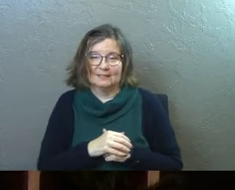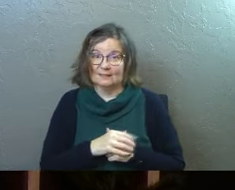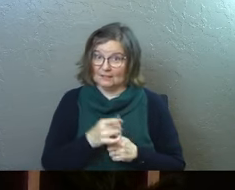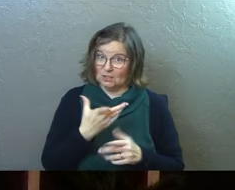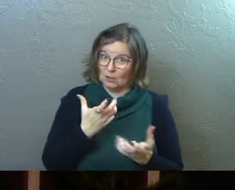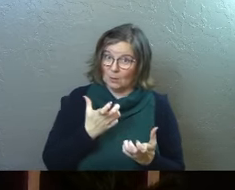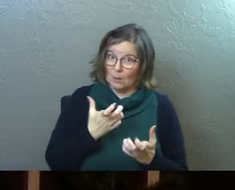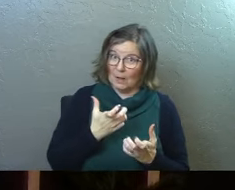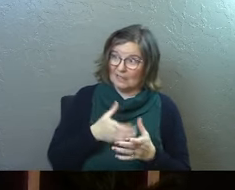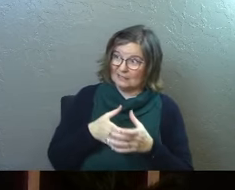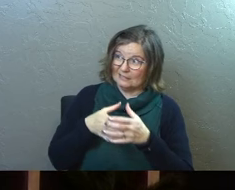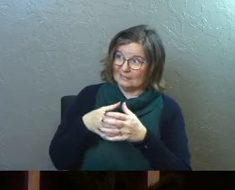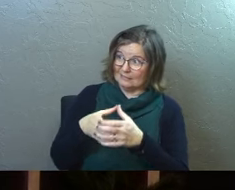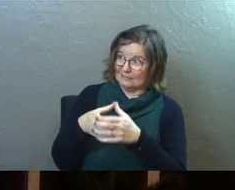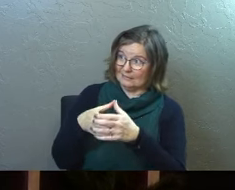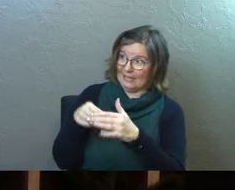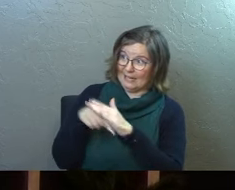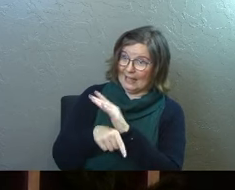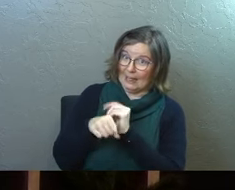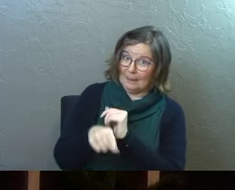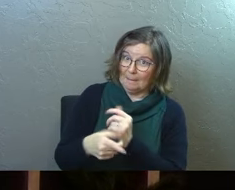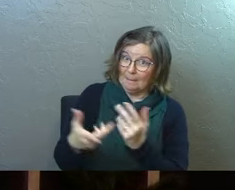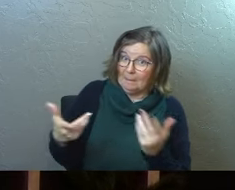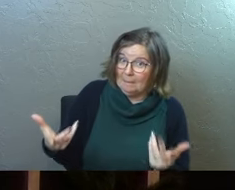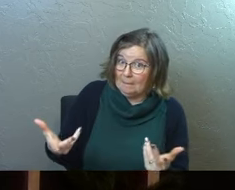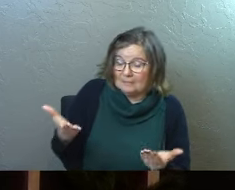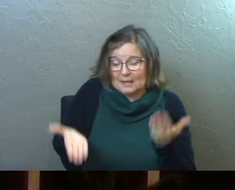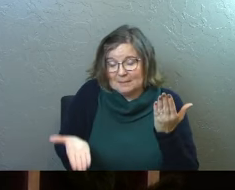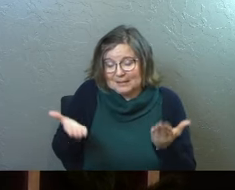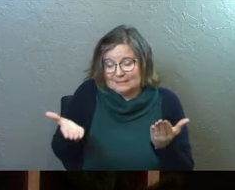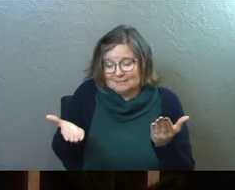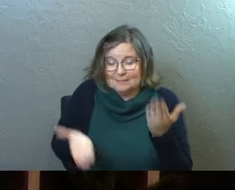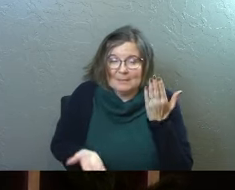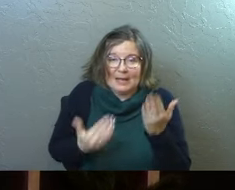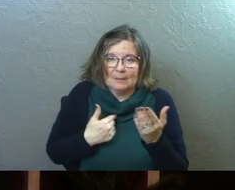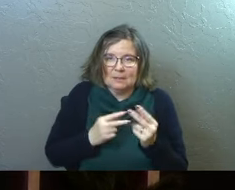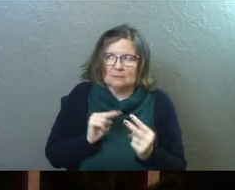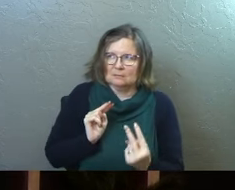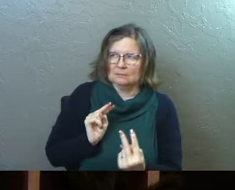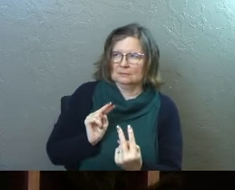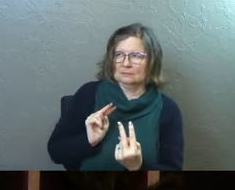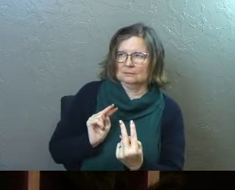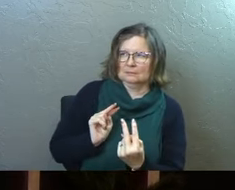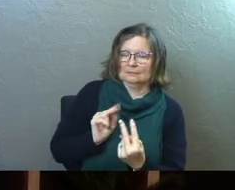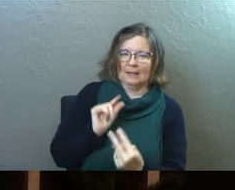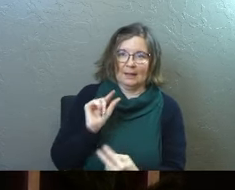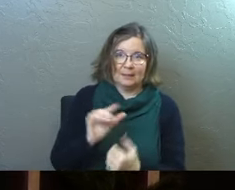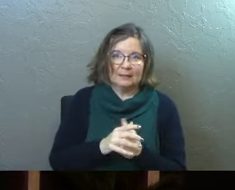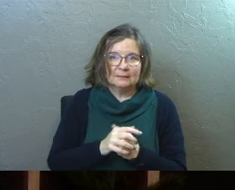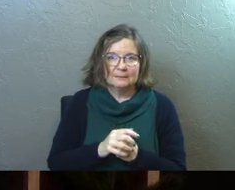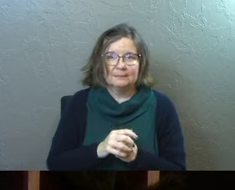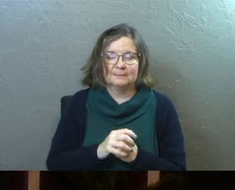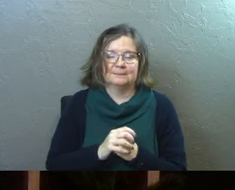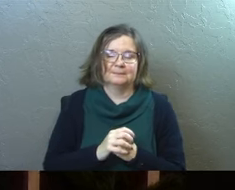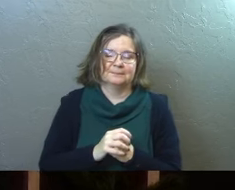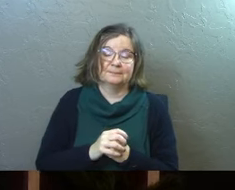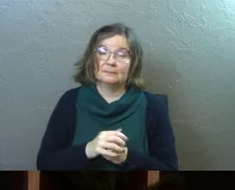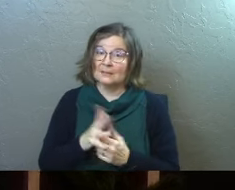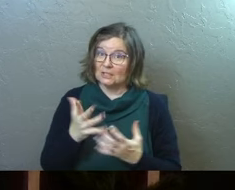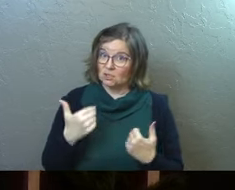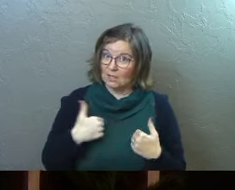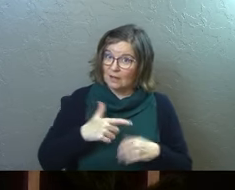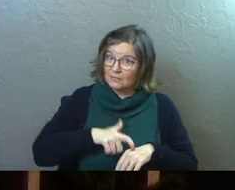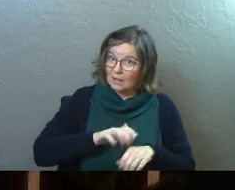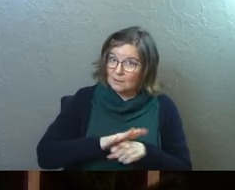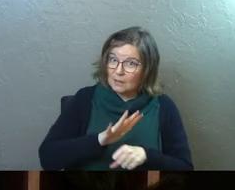Did she want to choke and kill him? Maybe, maybe she glared at him just a little bit. Did